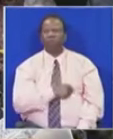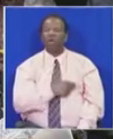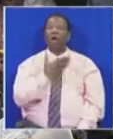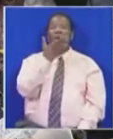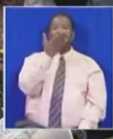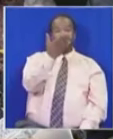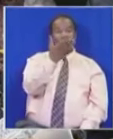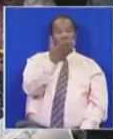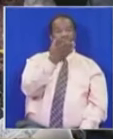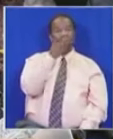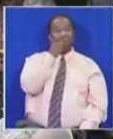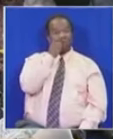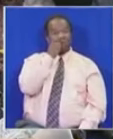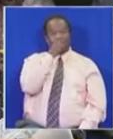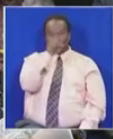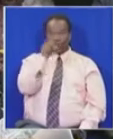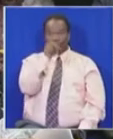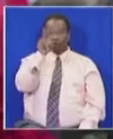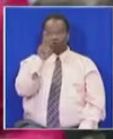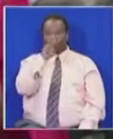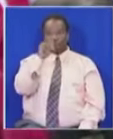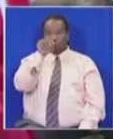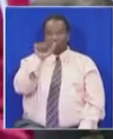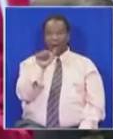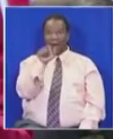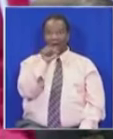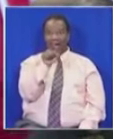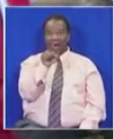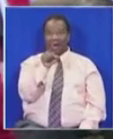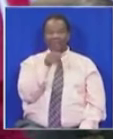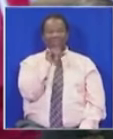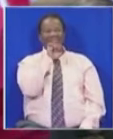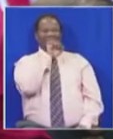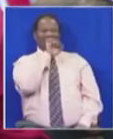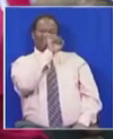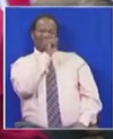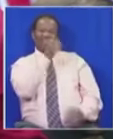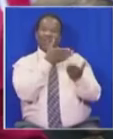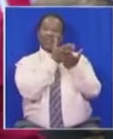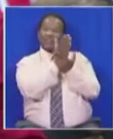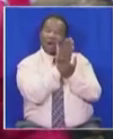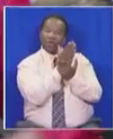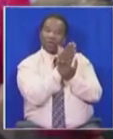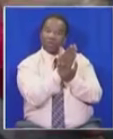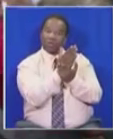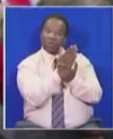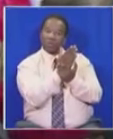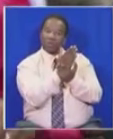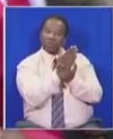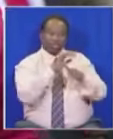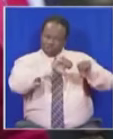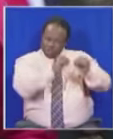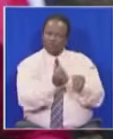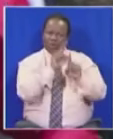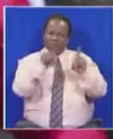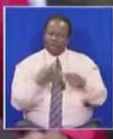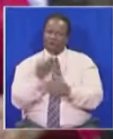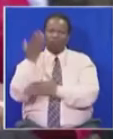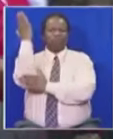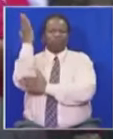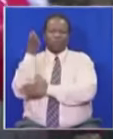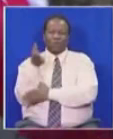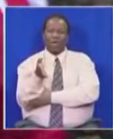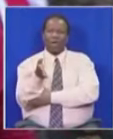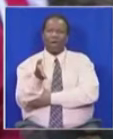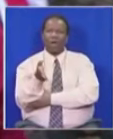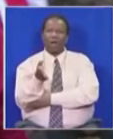Mr. Zuma has collapsed his own right to address us here. Can you allow us to rule on the matter?